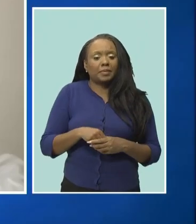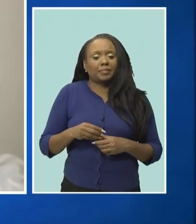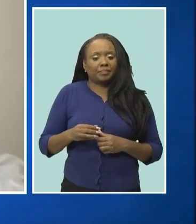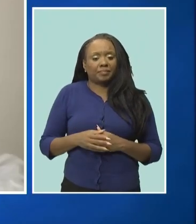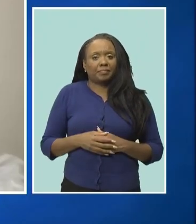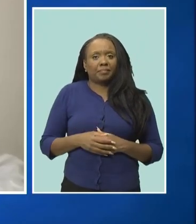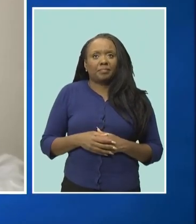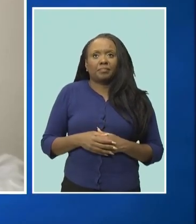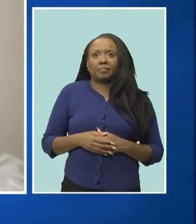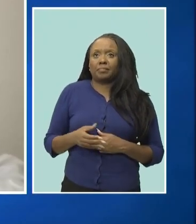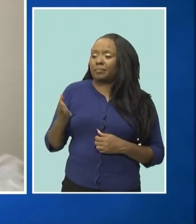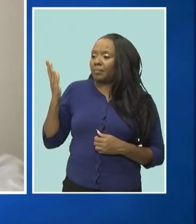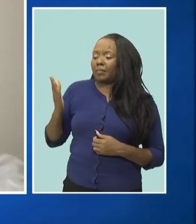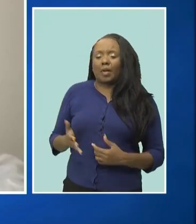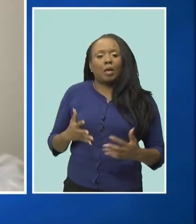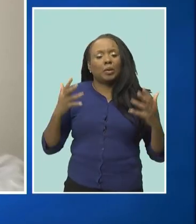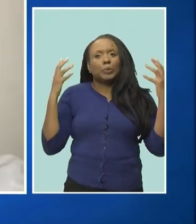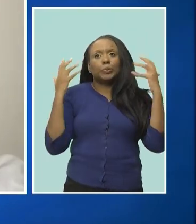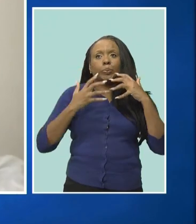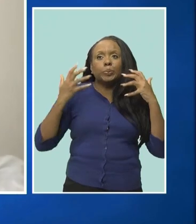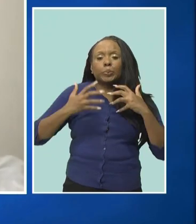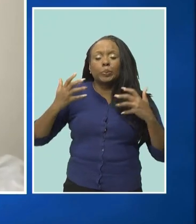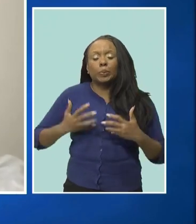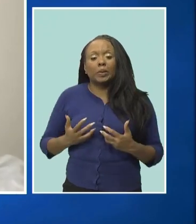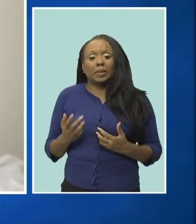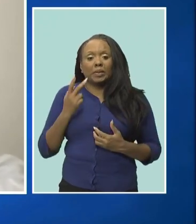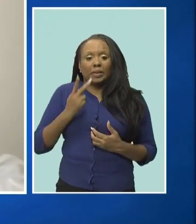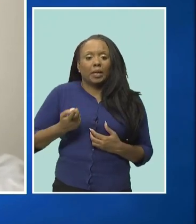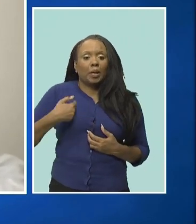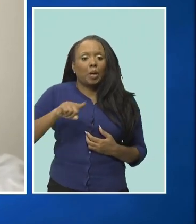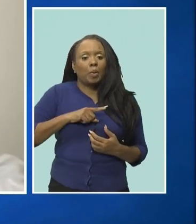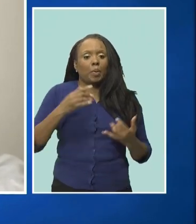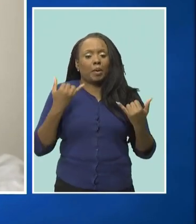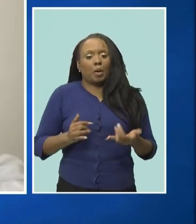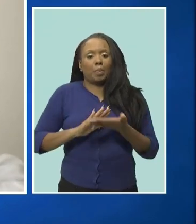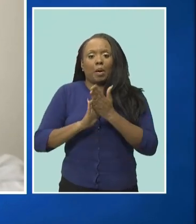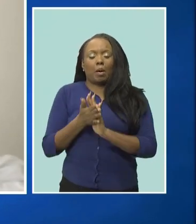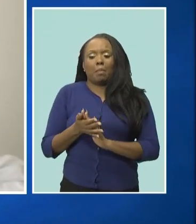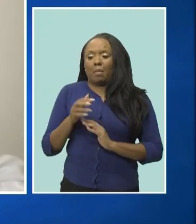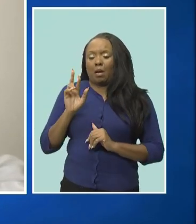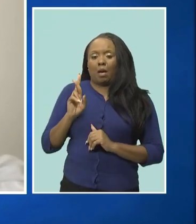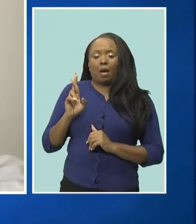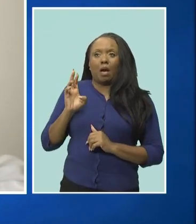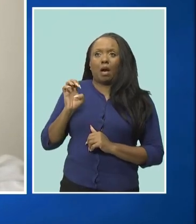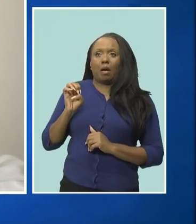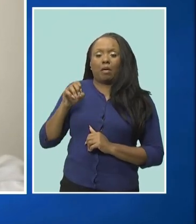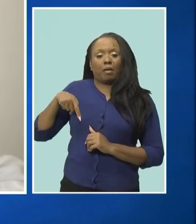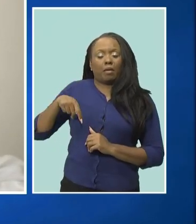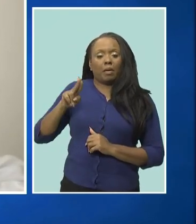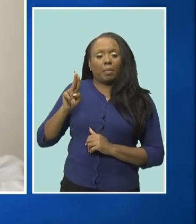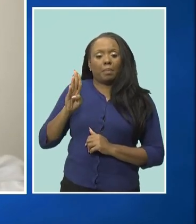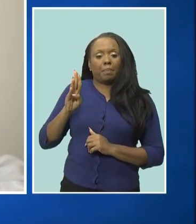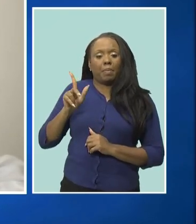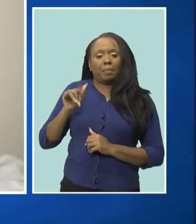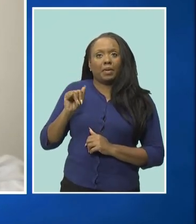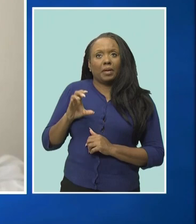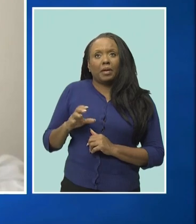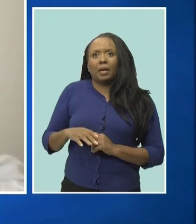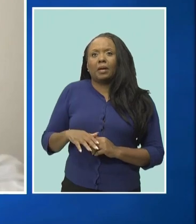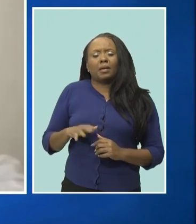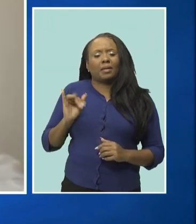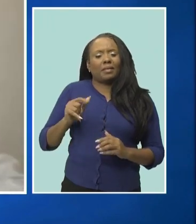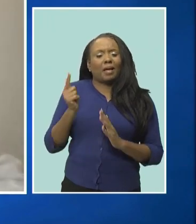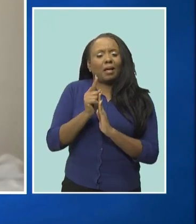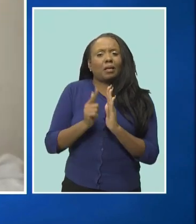it's awesome seeing it within the context of a republic because the law is obviously one that is antiquated and it's a colonial